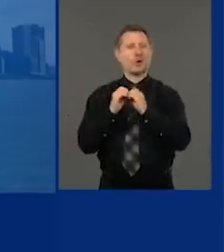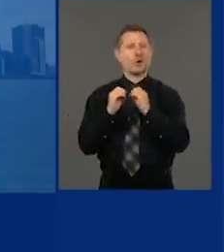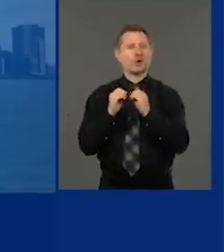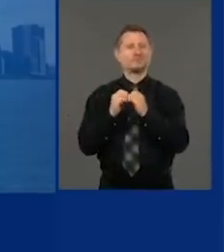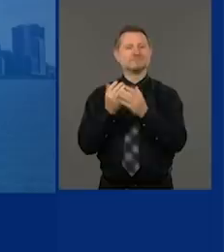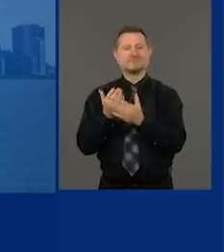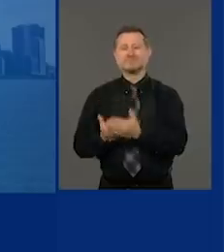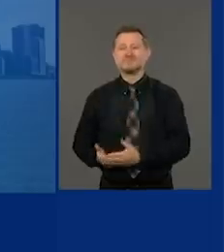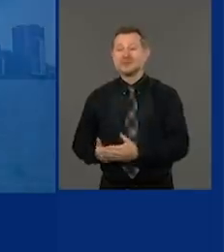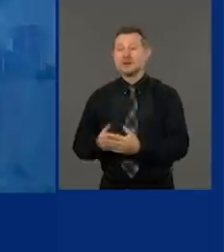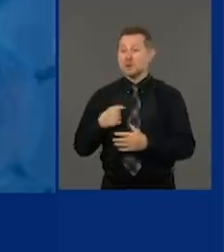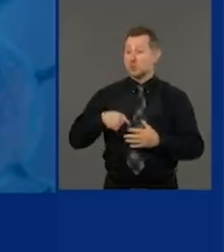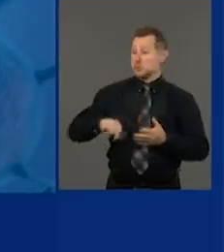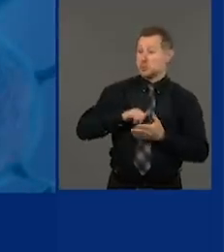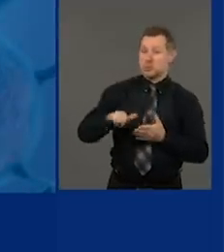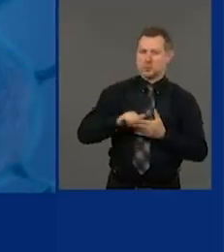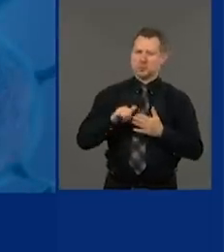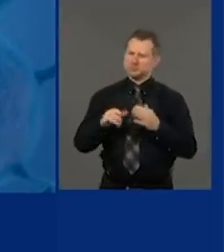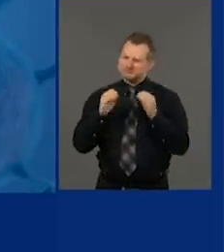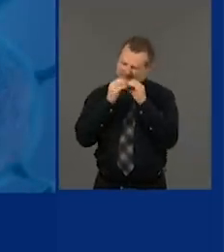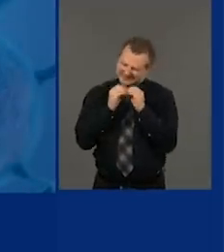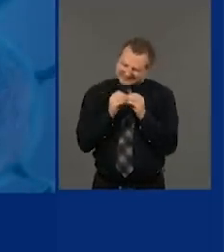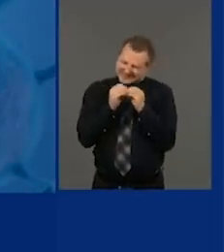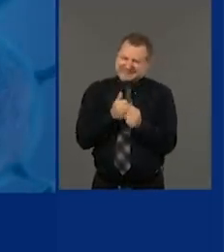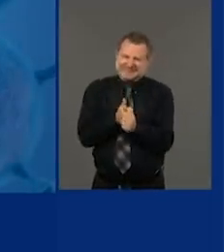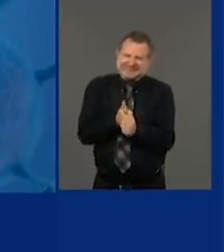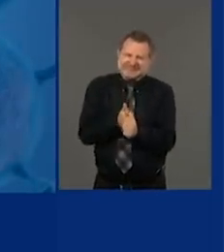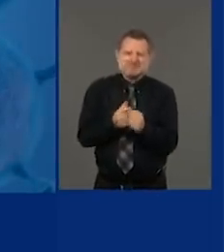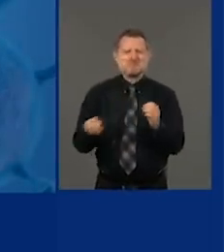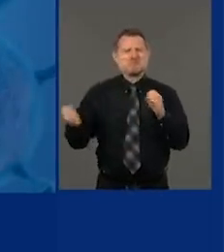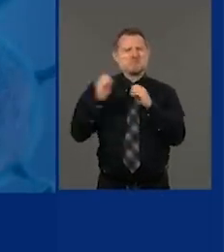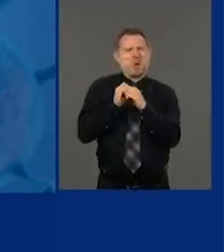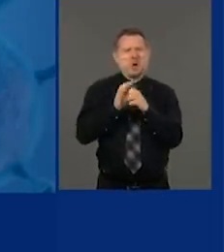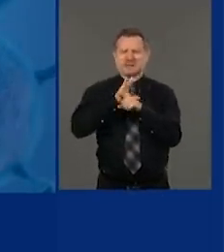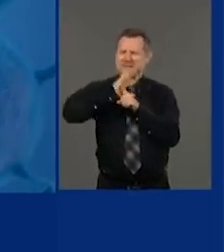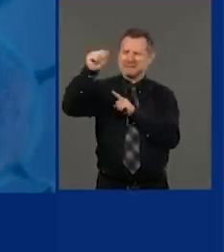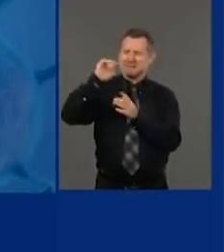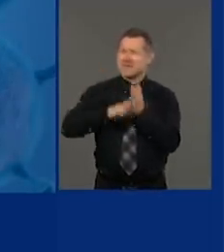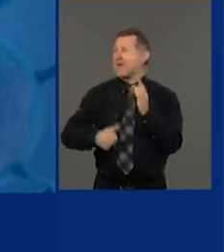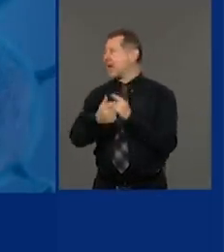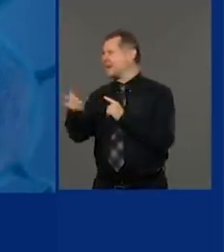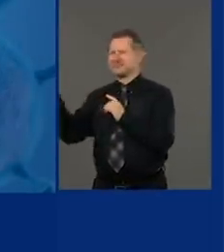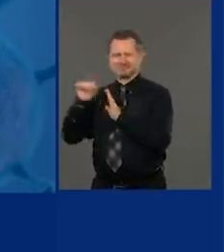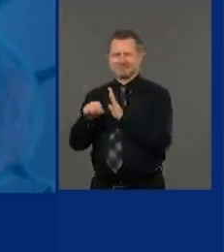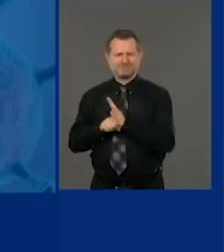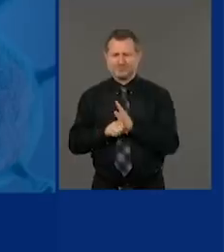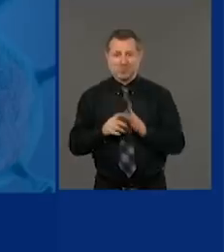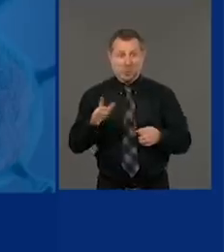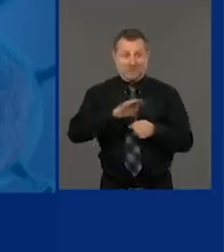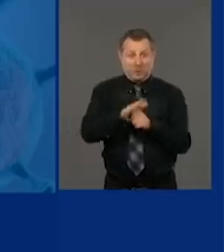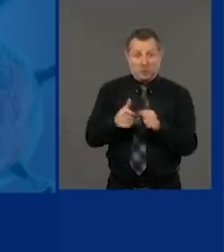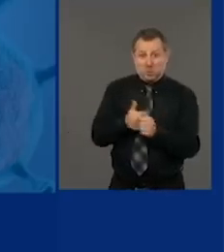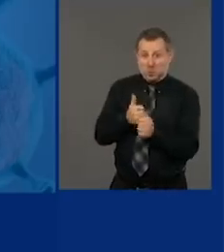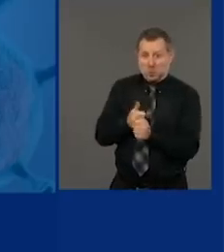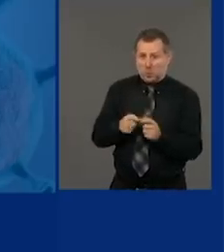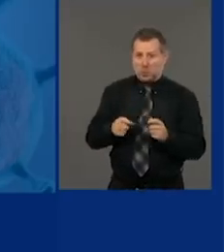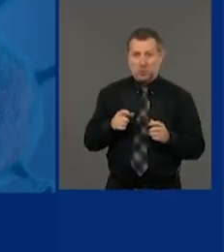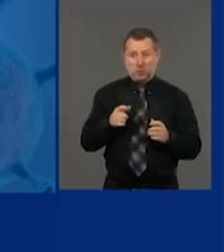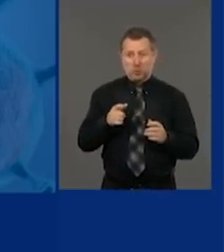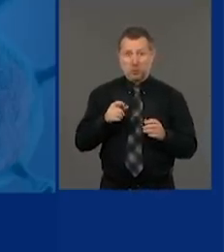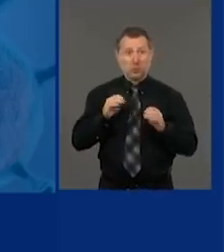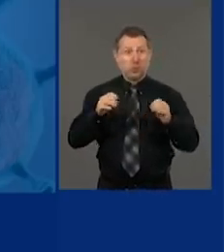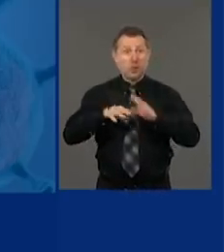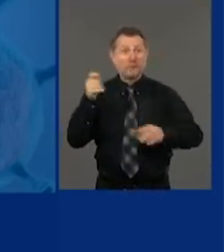more data than any state. Look at the data. If you have the virus under control, reopen. If you